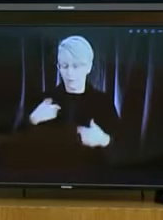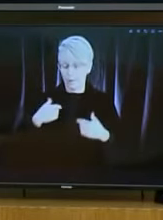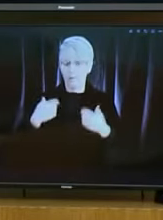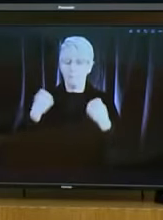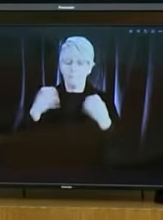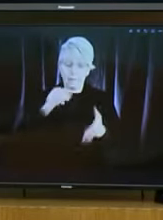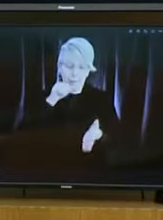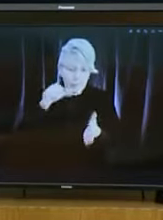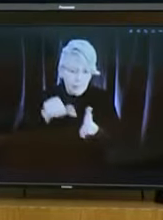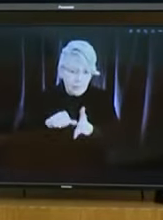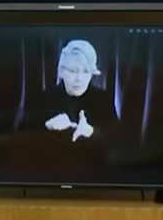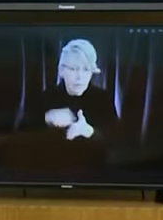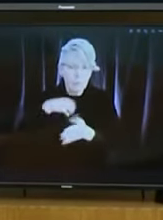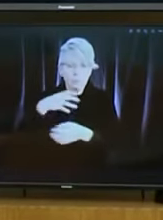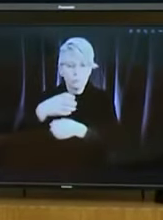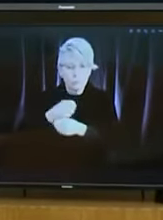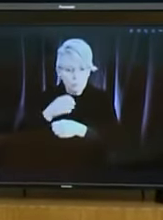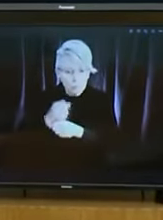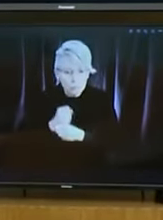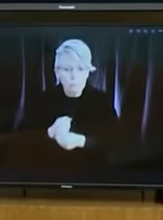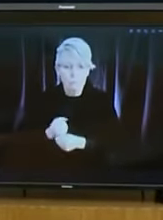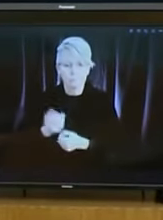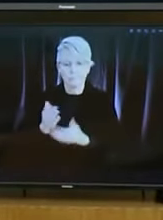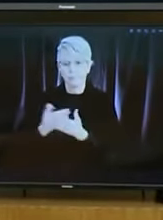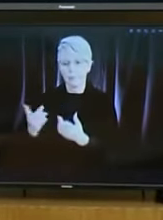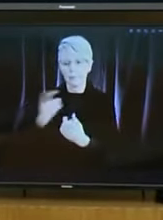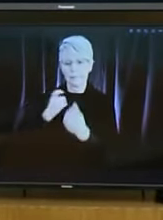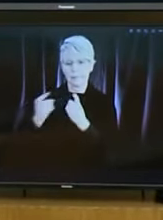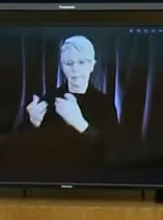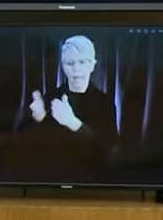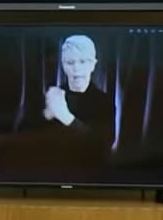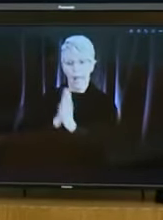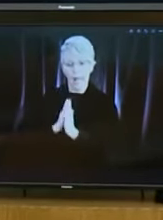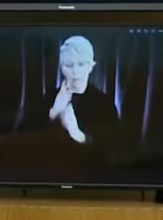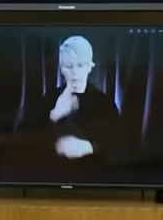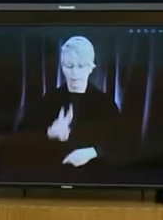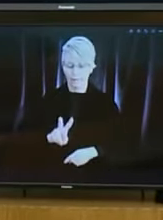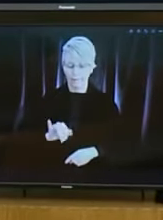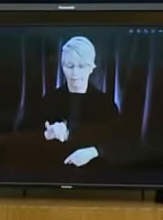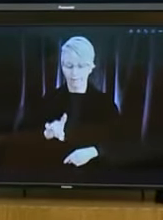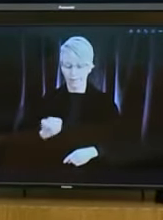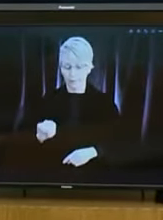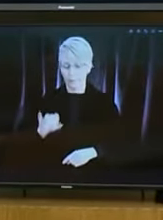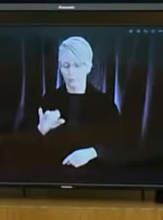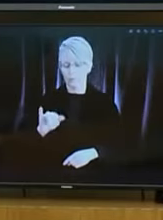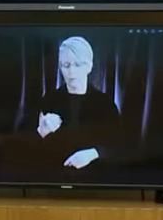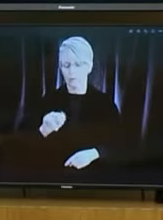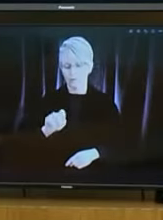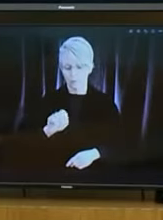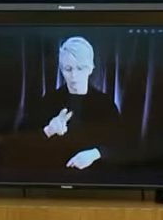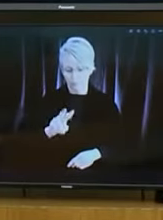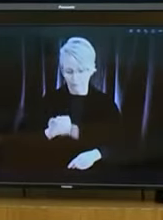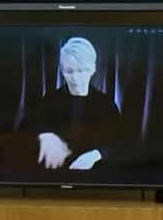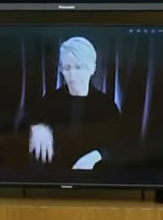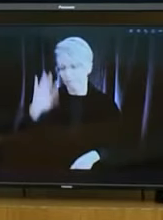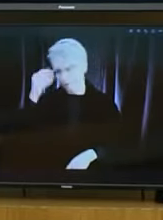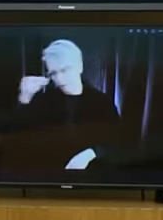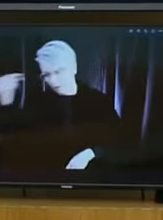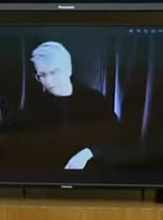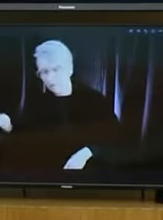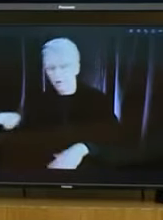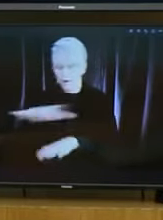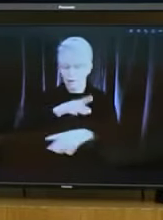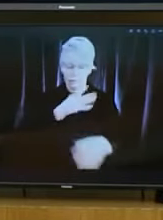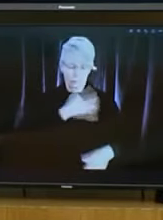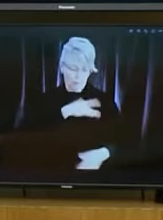of requests that have gone back and forth between Vito Intervac the province the federal government letters of support from the province